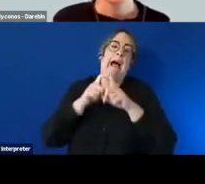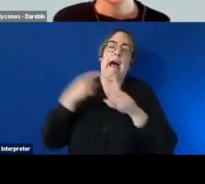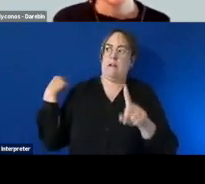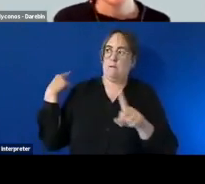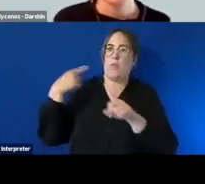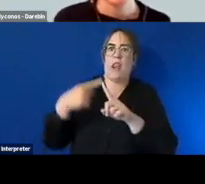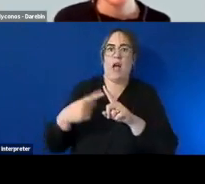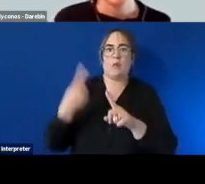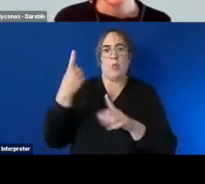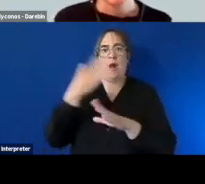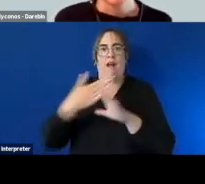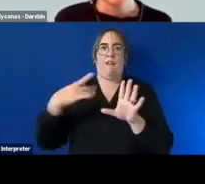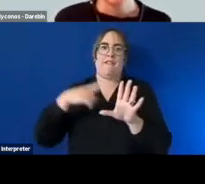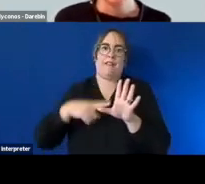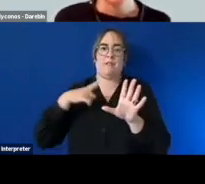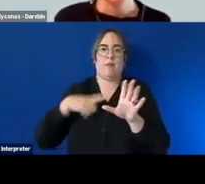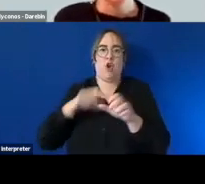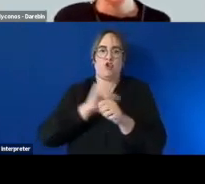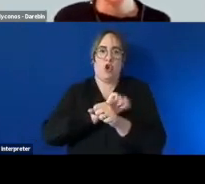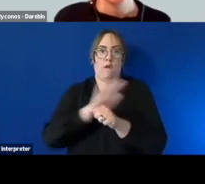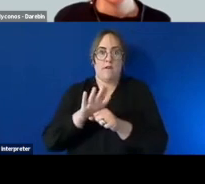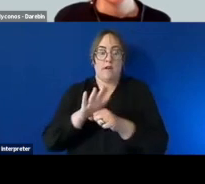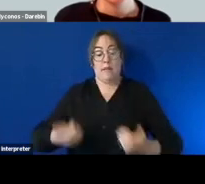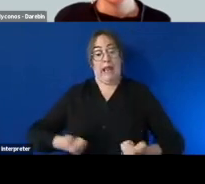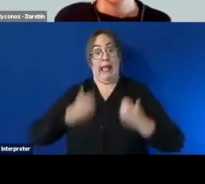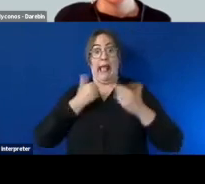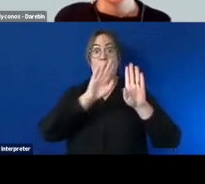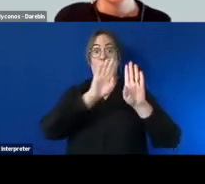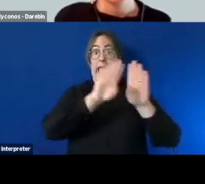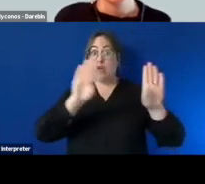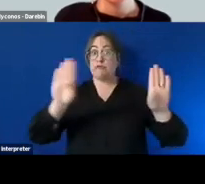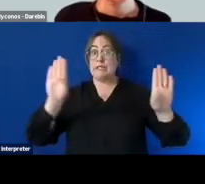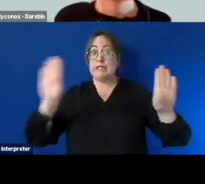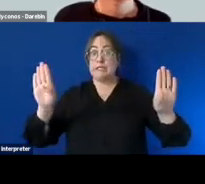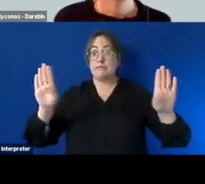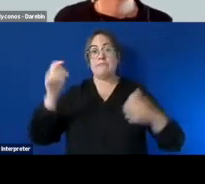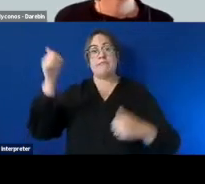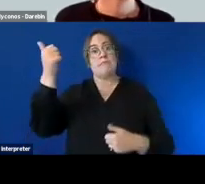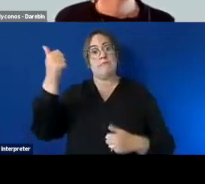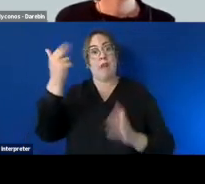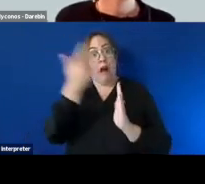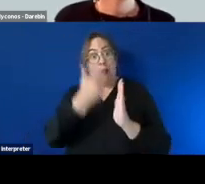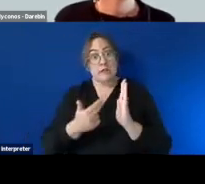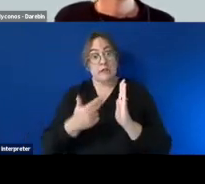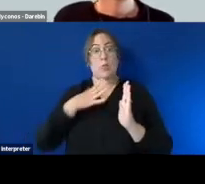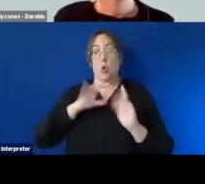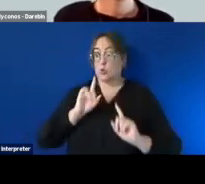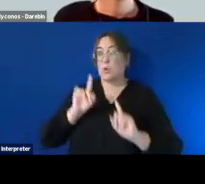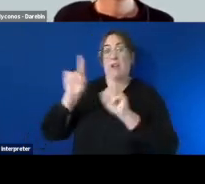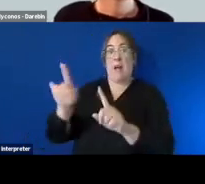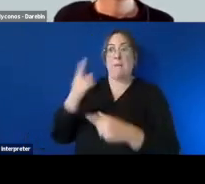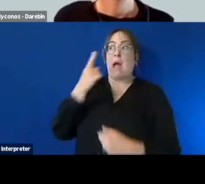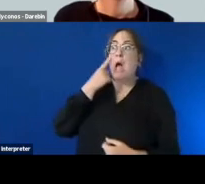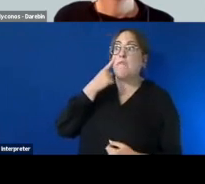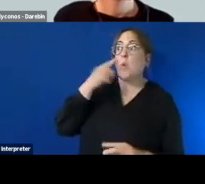on that but um our gallery is a place where our artists feel very comfortable and hang out um we